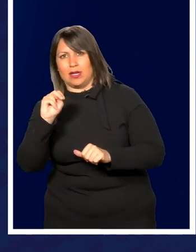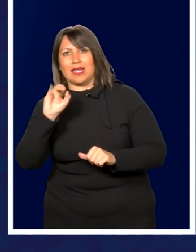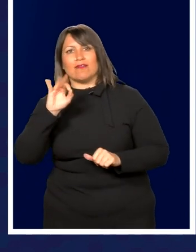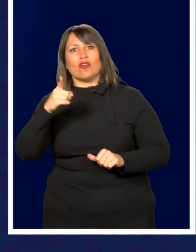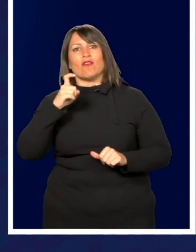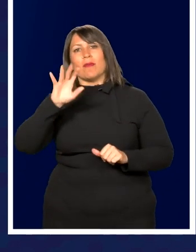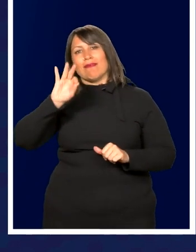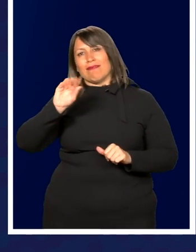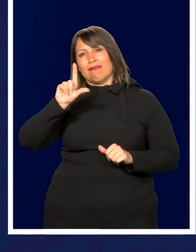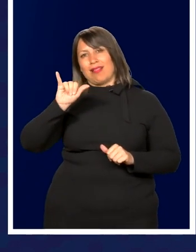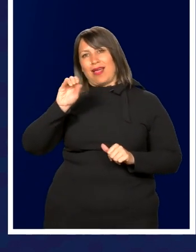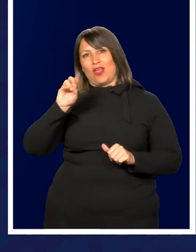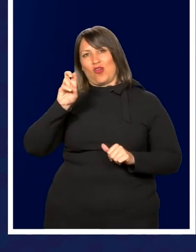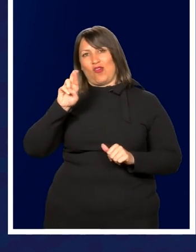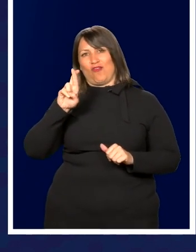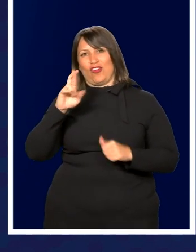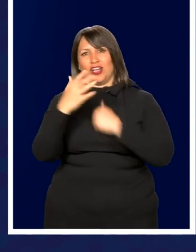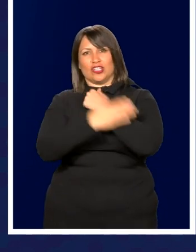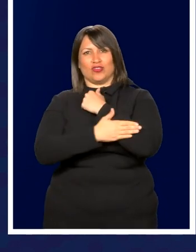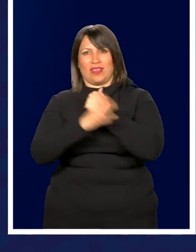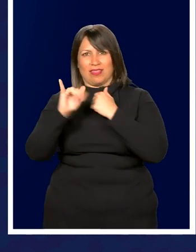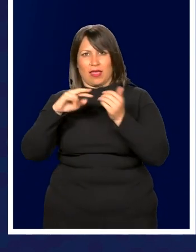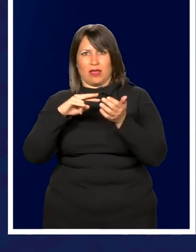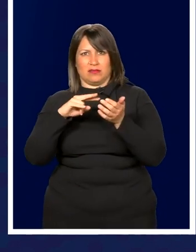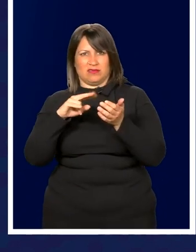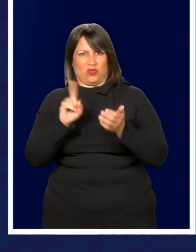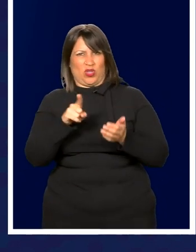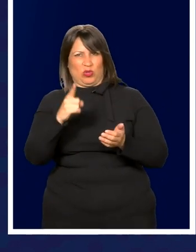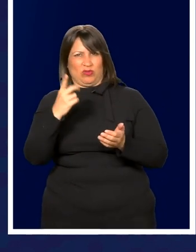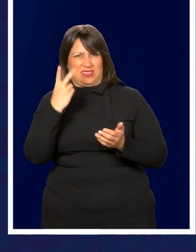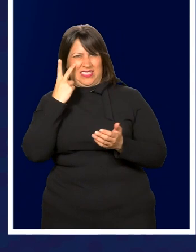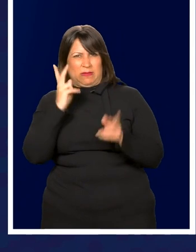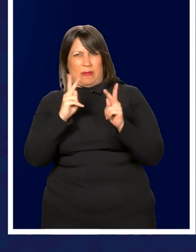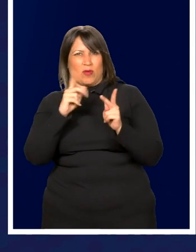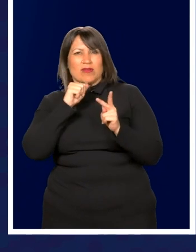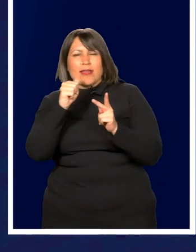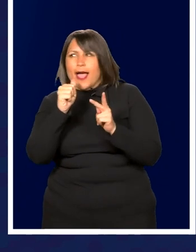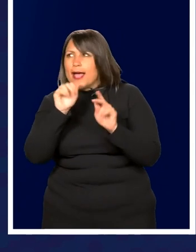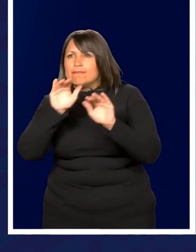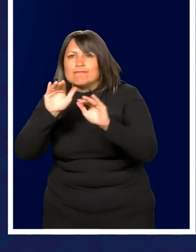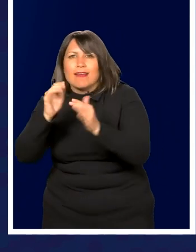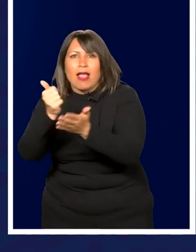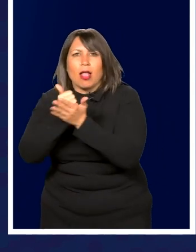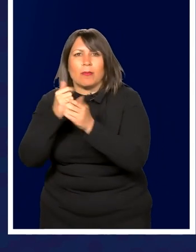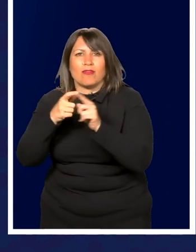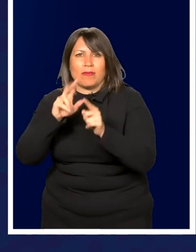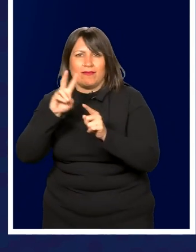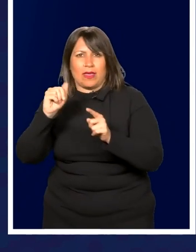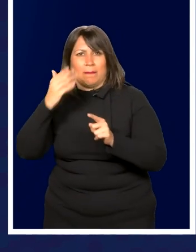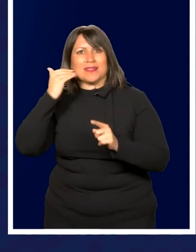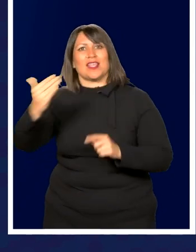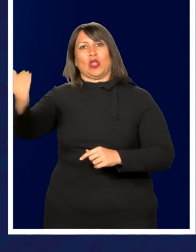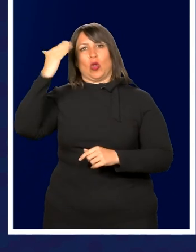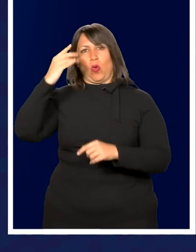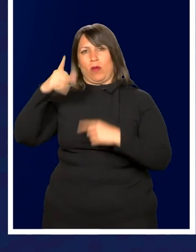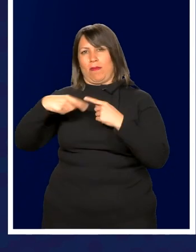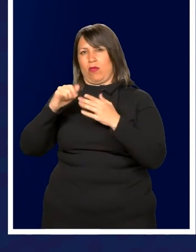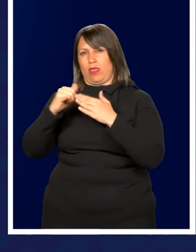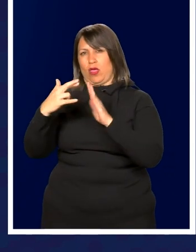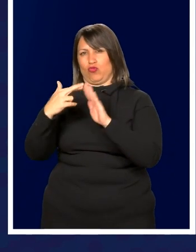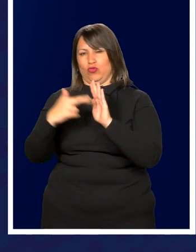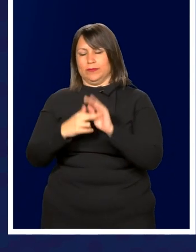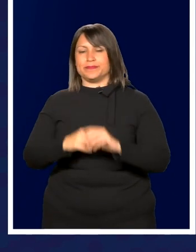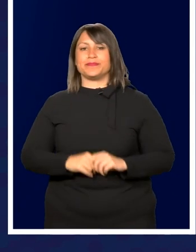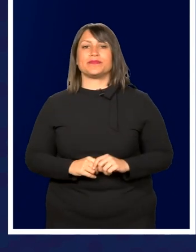you're from flyover country, that's where you see the people not seeking help from the VA because they know about that. And what's your